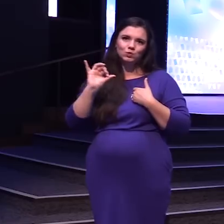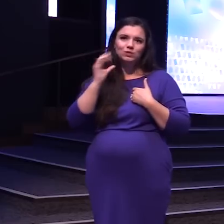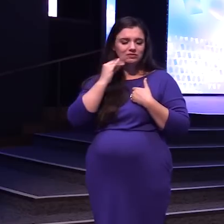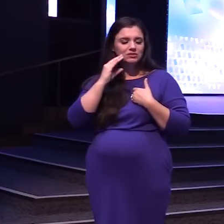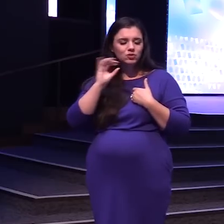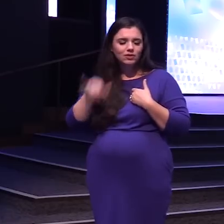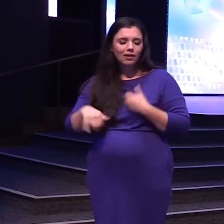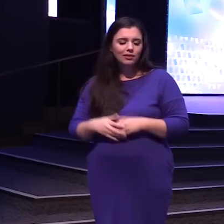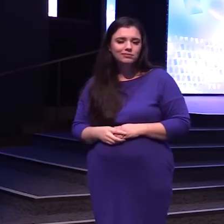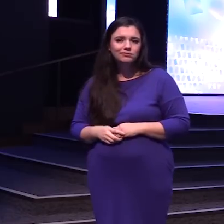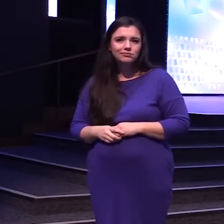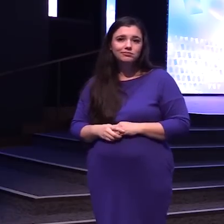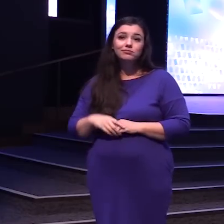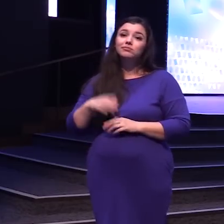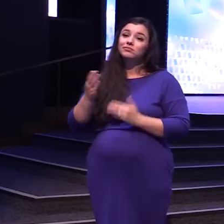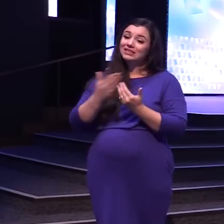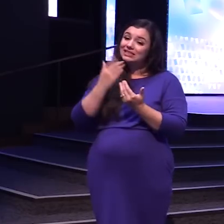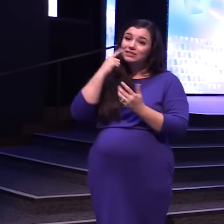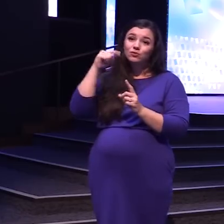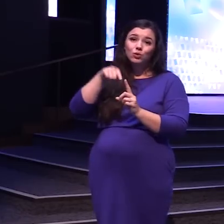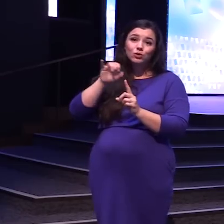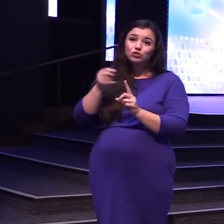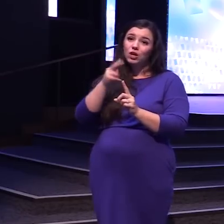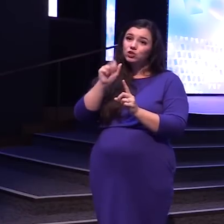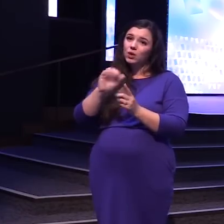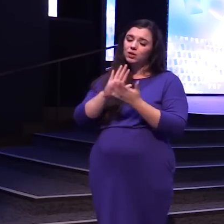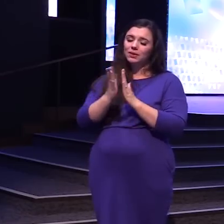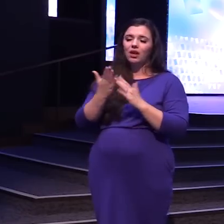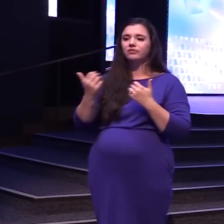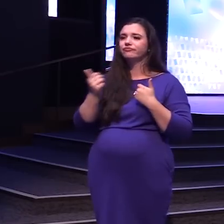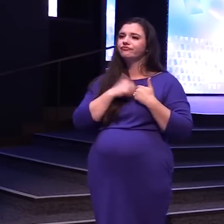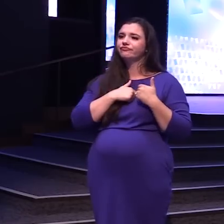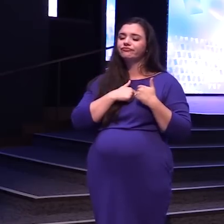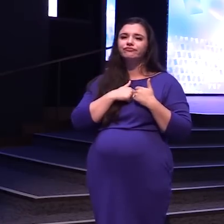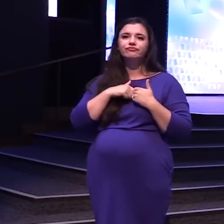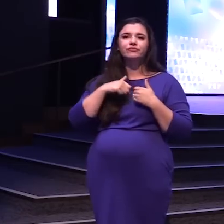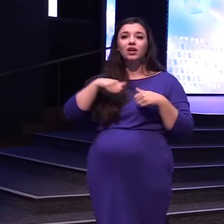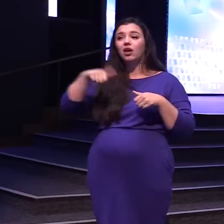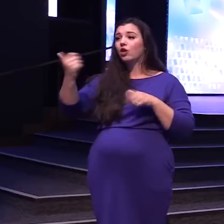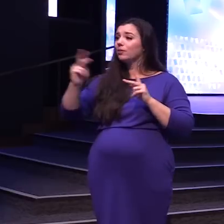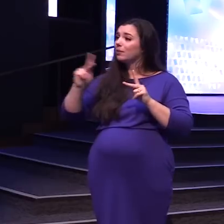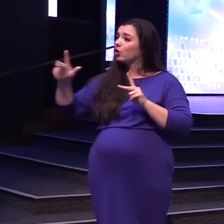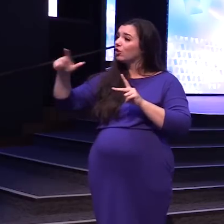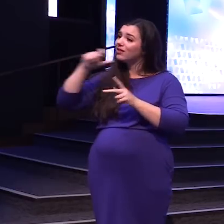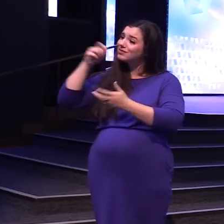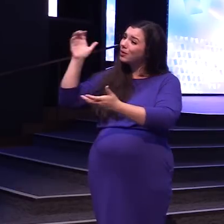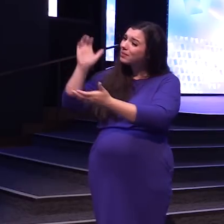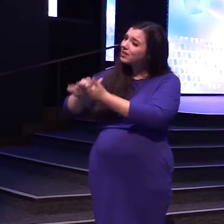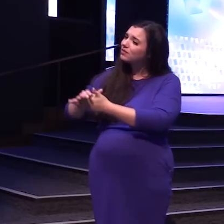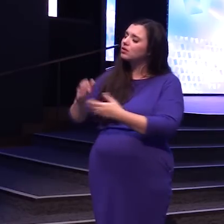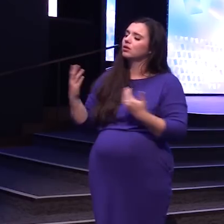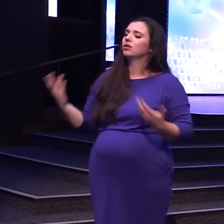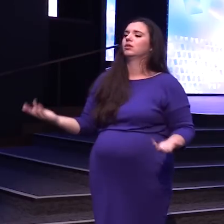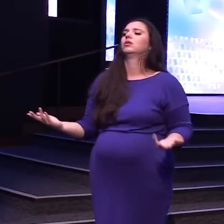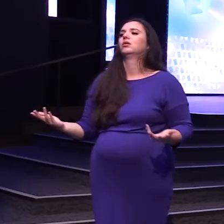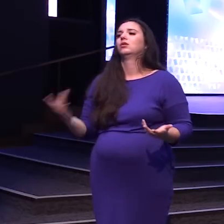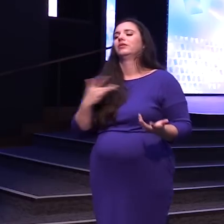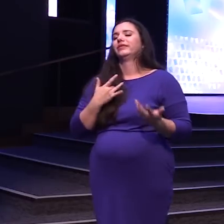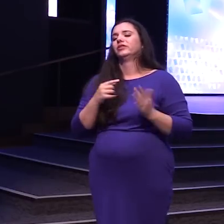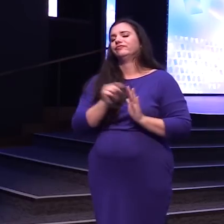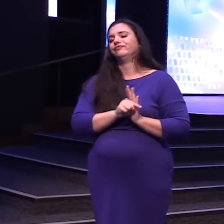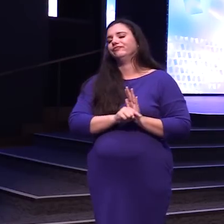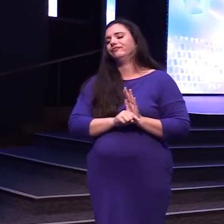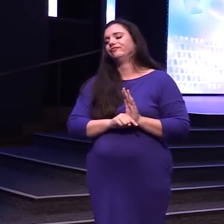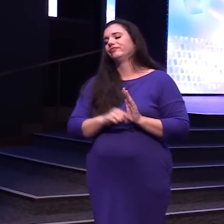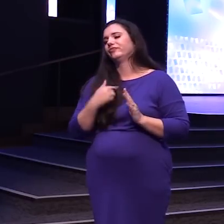Joshua Could have become Jaded He could have let Other people's Unbelief Start getting on him